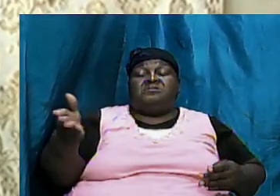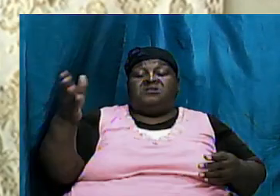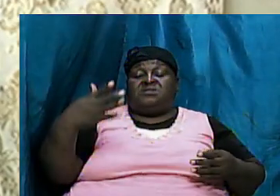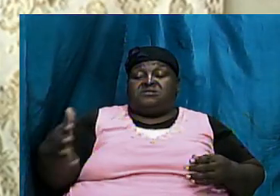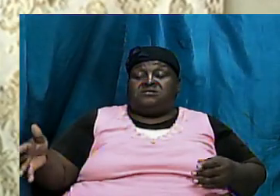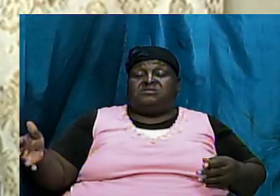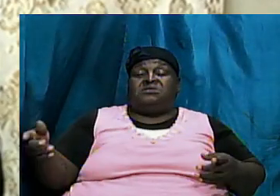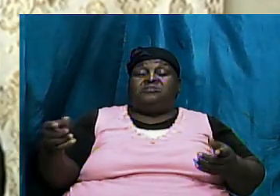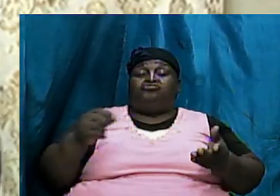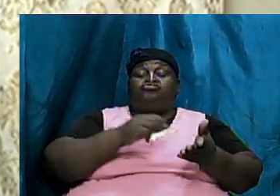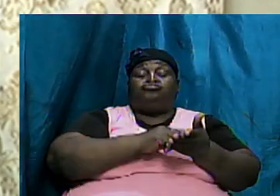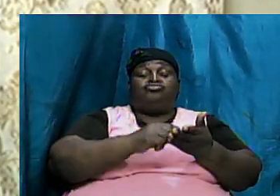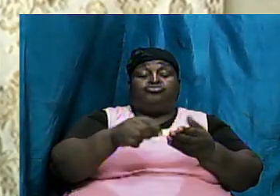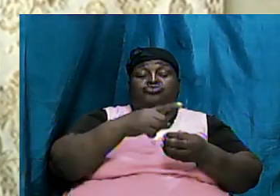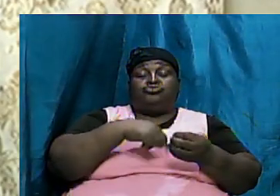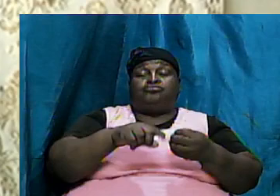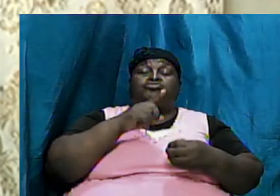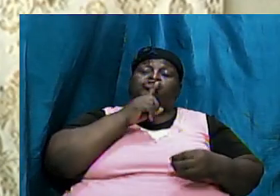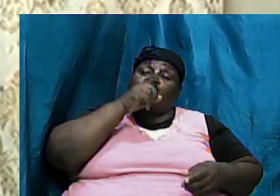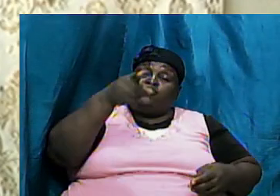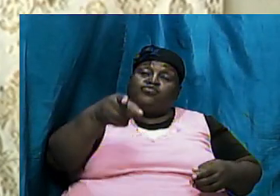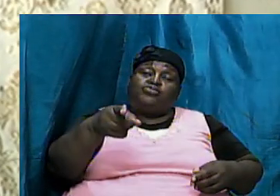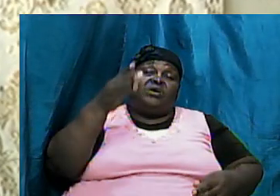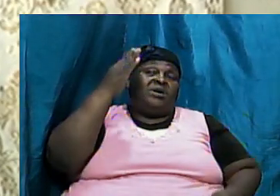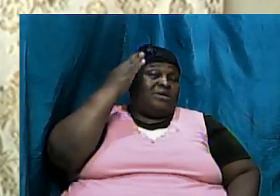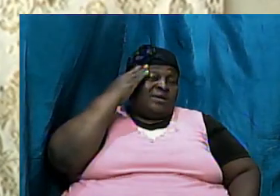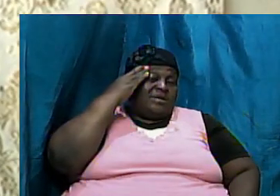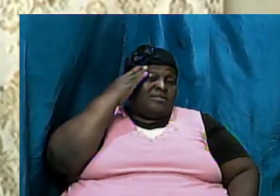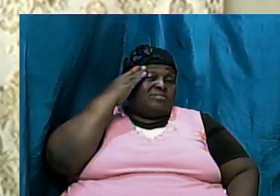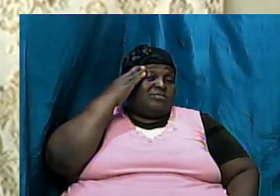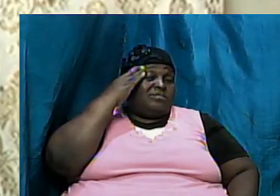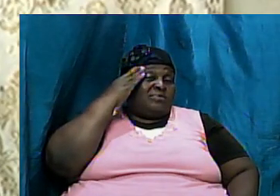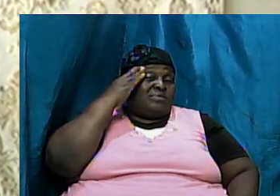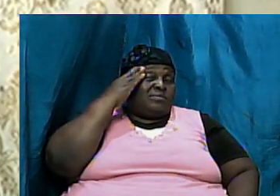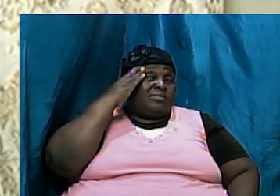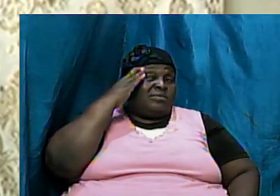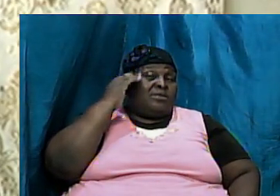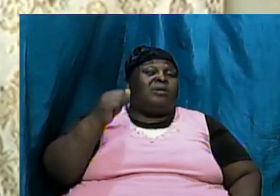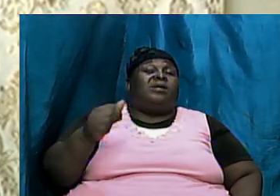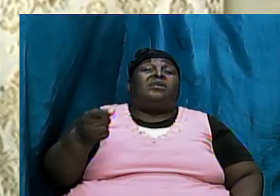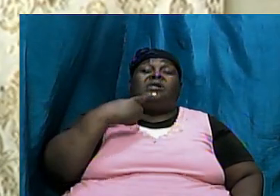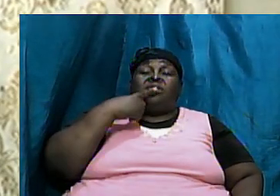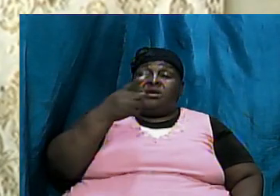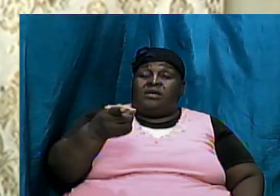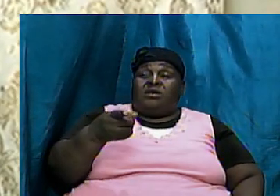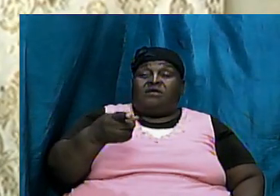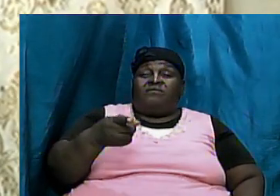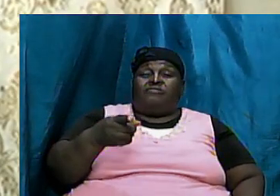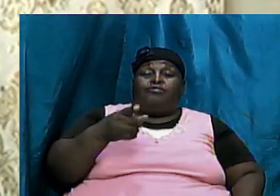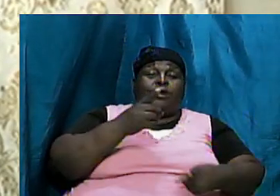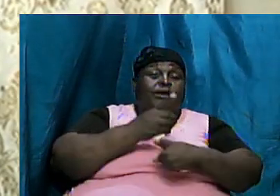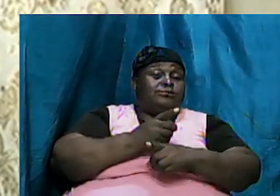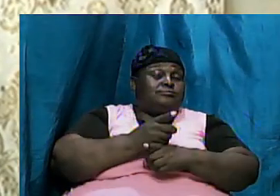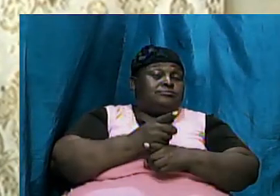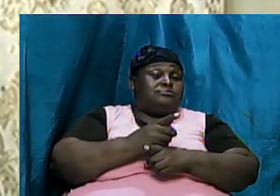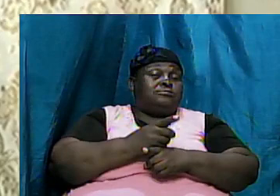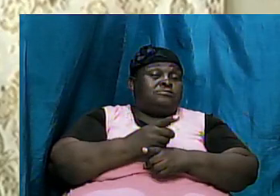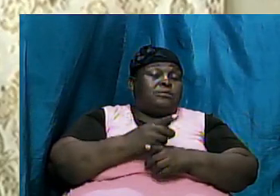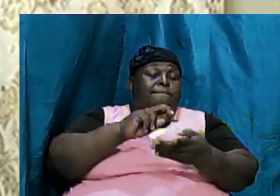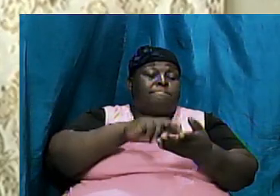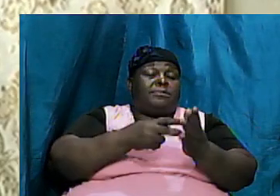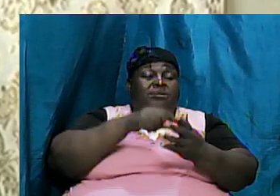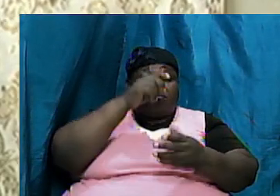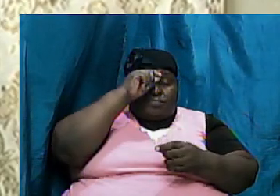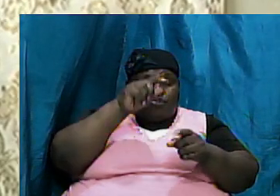extent that they acknowledged them and gave credence to them then it means brothers and